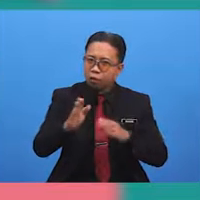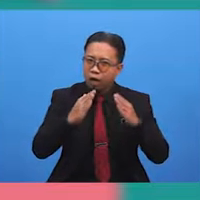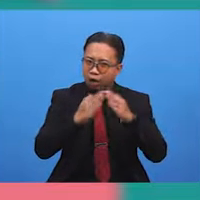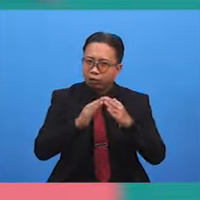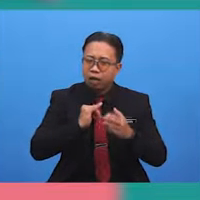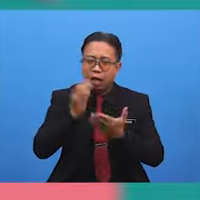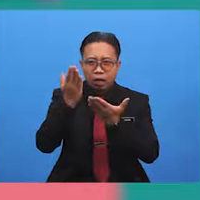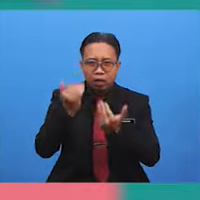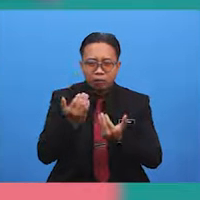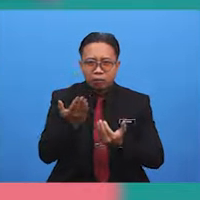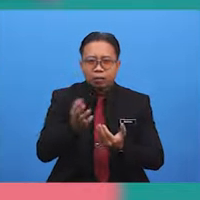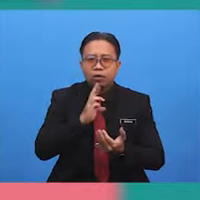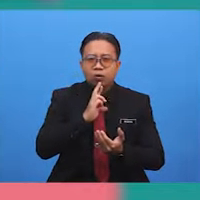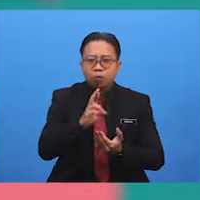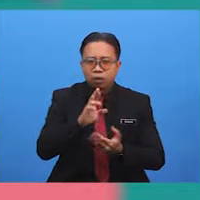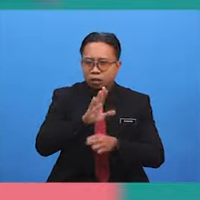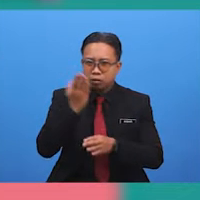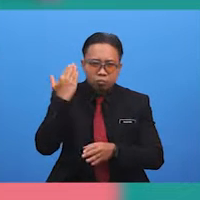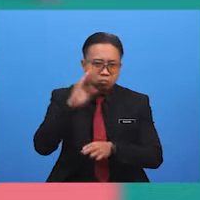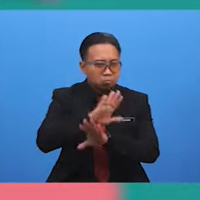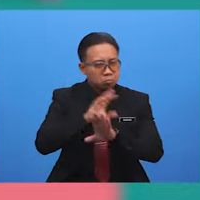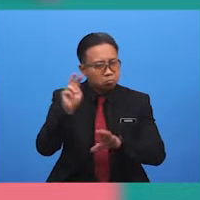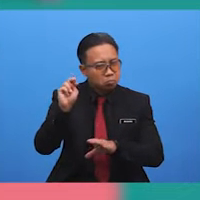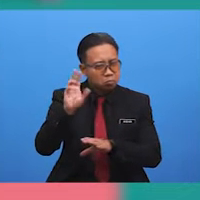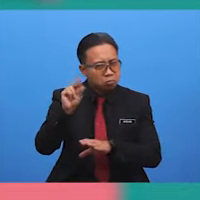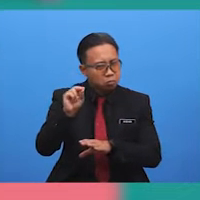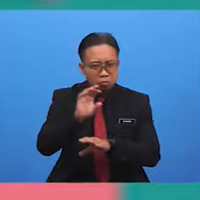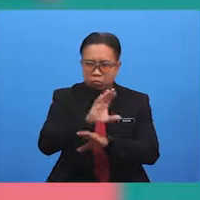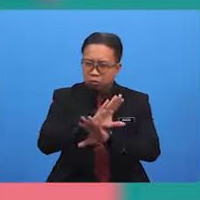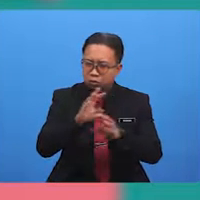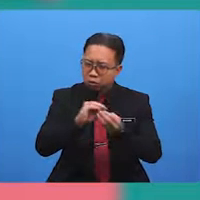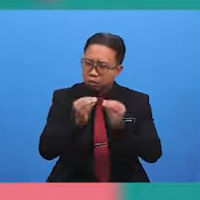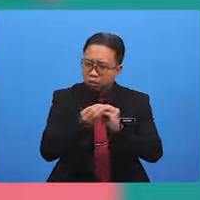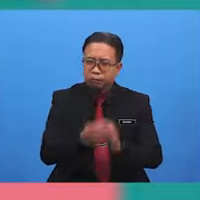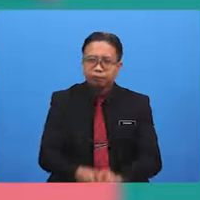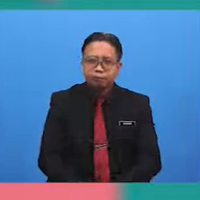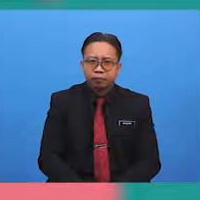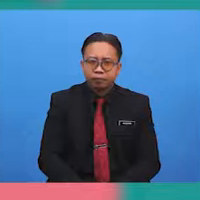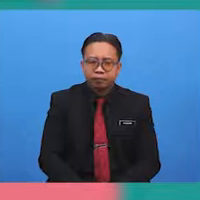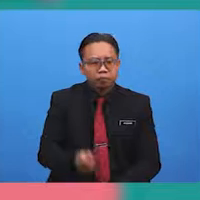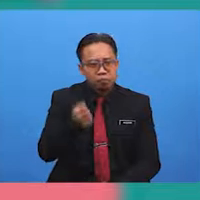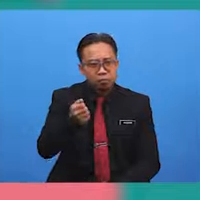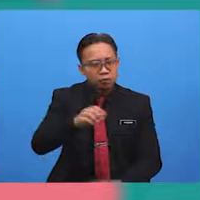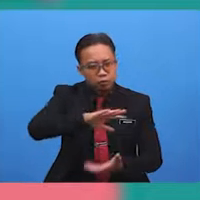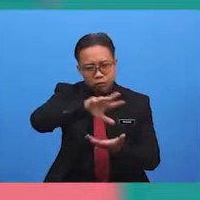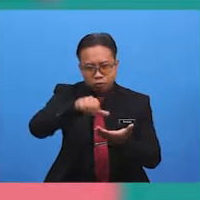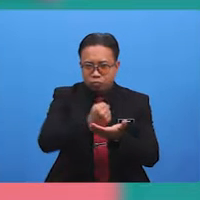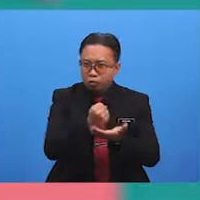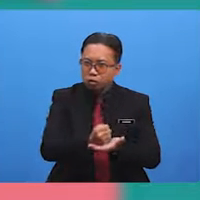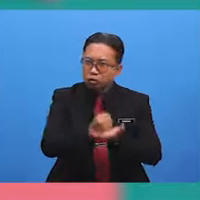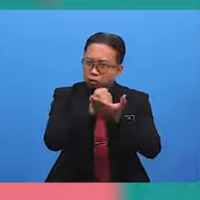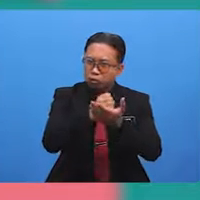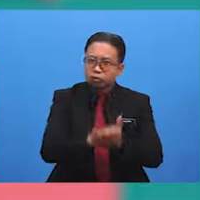I hope they were no trouble for you. Oh, don't worry. They were so helpful. In fact,